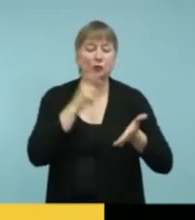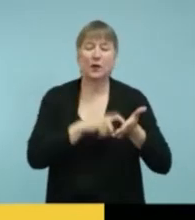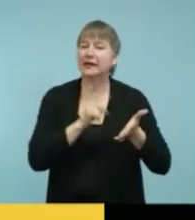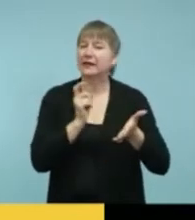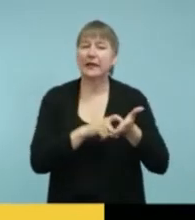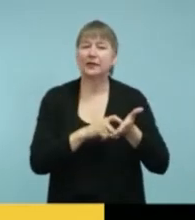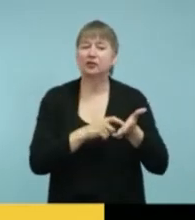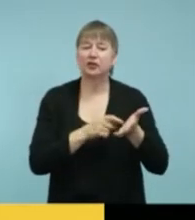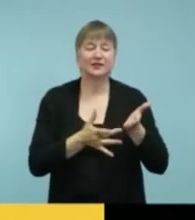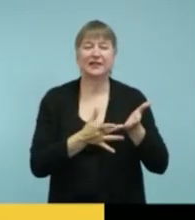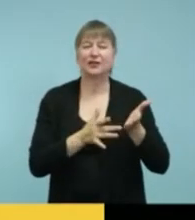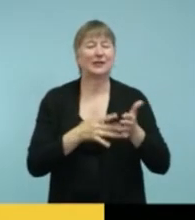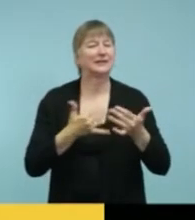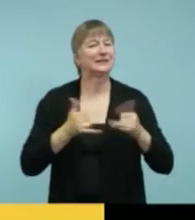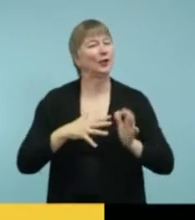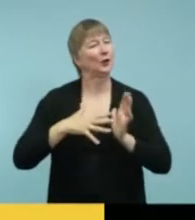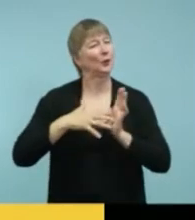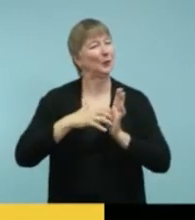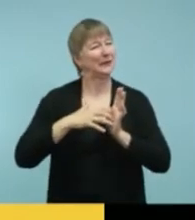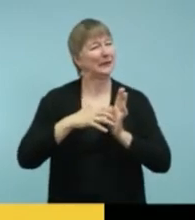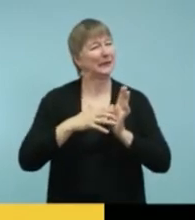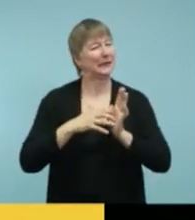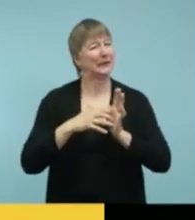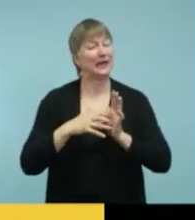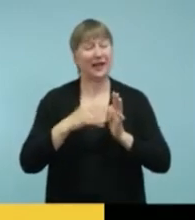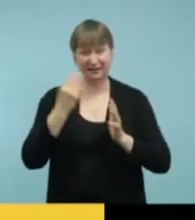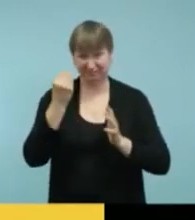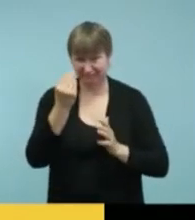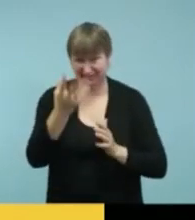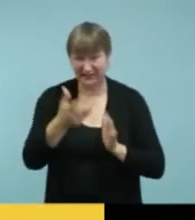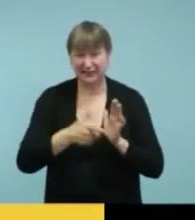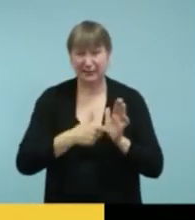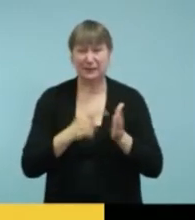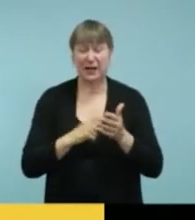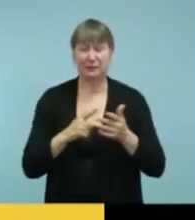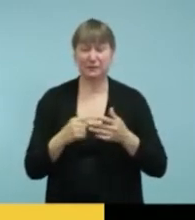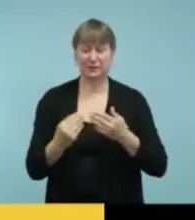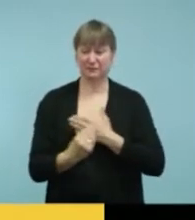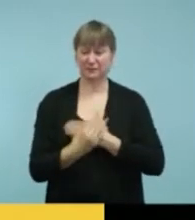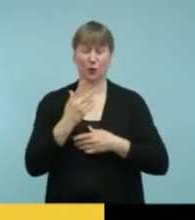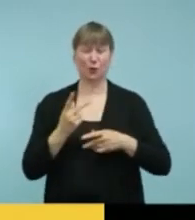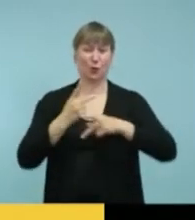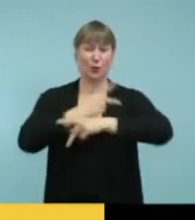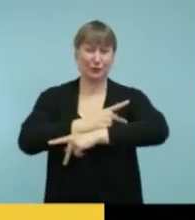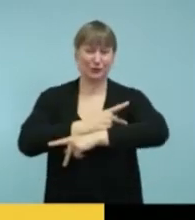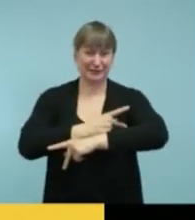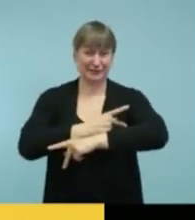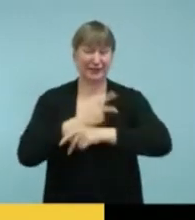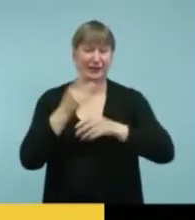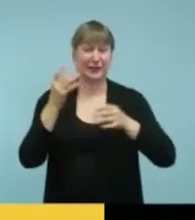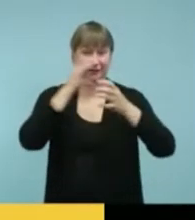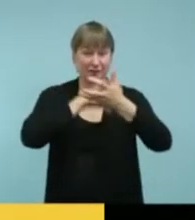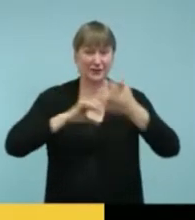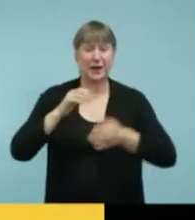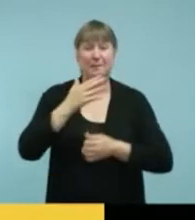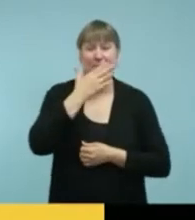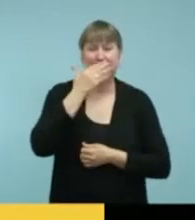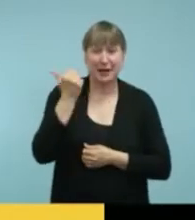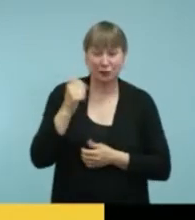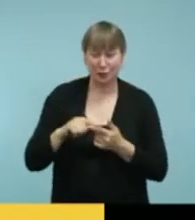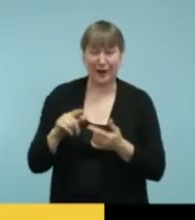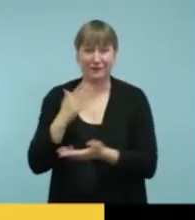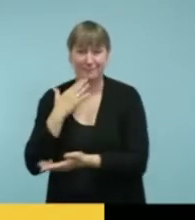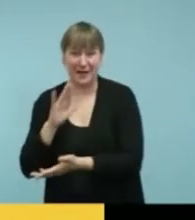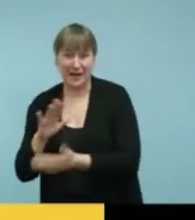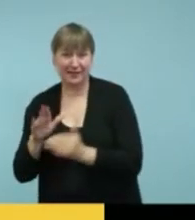yet. You know, and it's almost more confusing, um, to have bad captioning than to have no captioning. You know, think